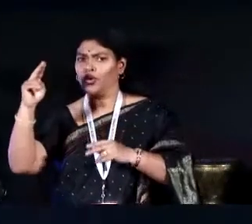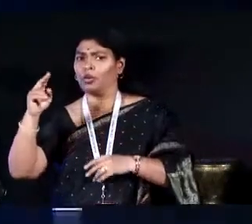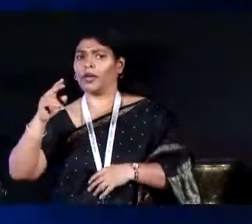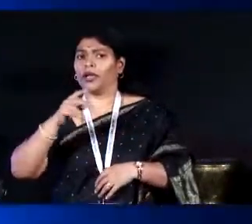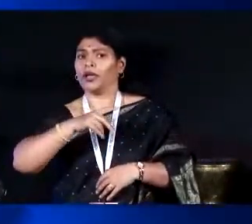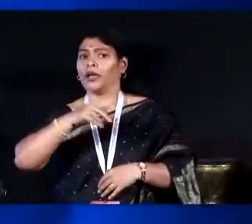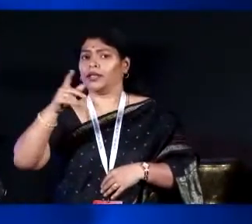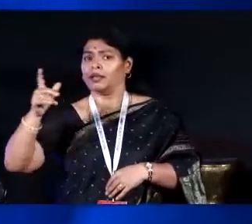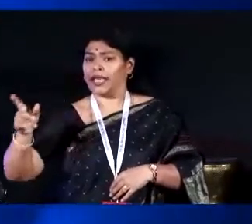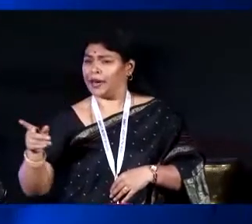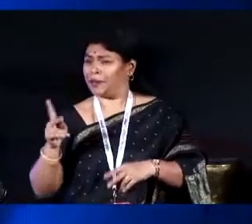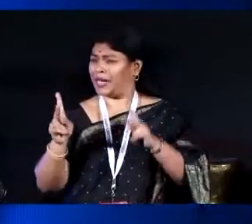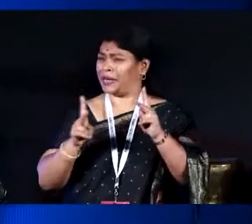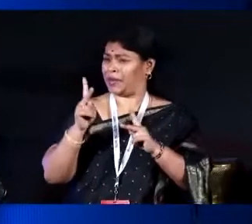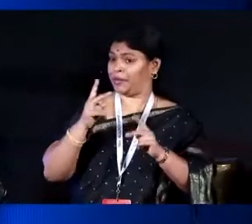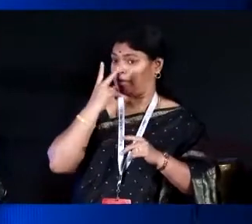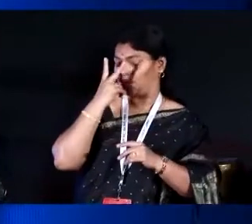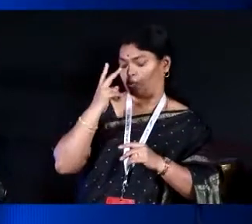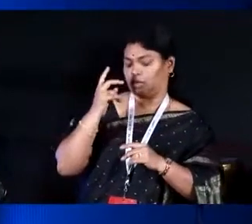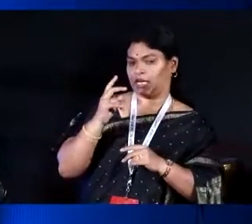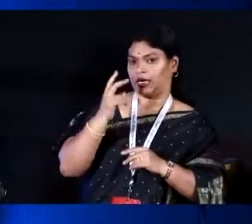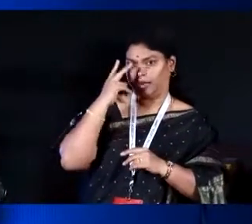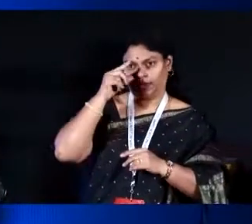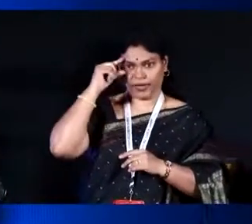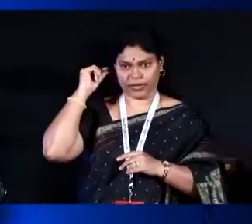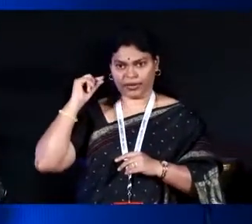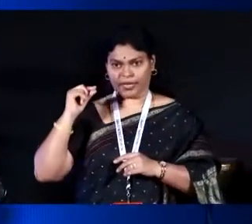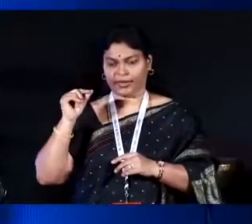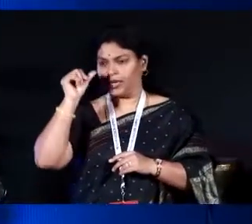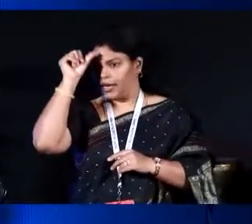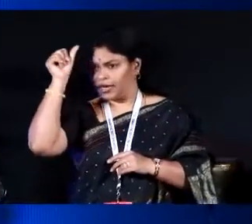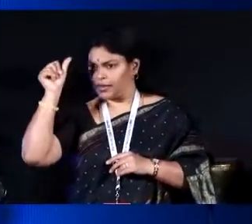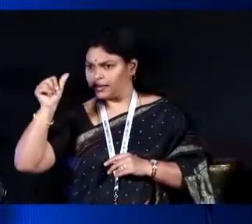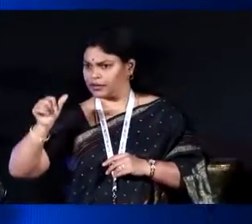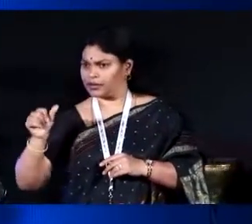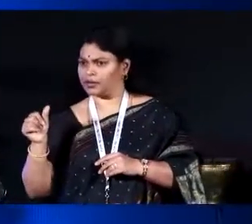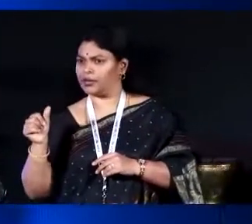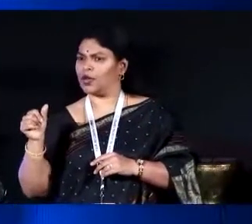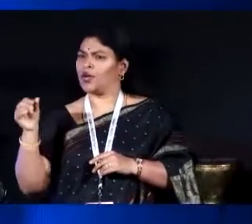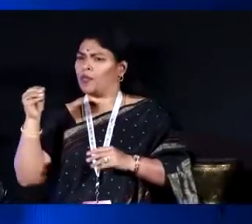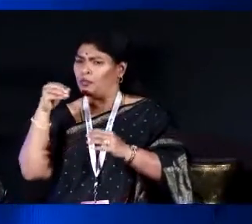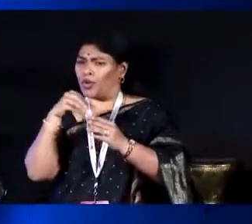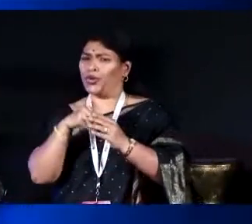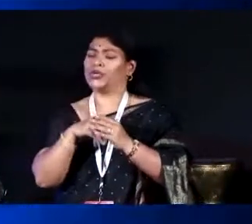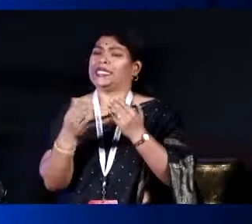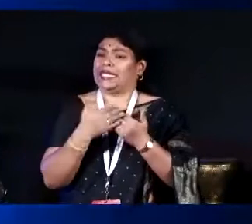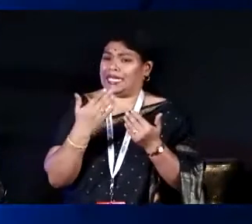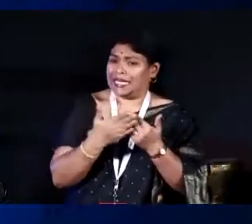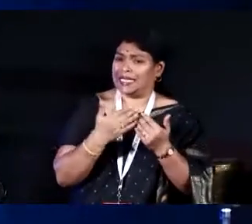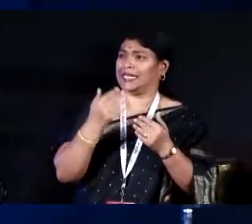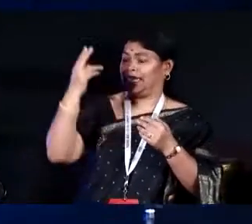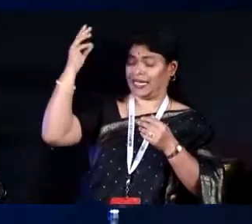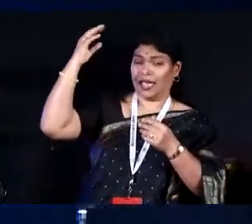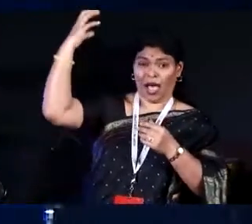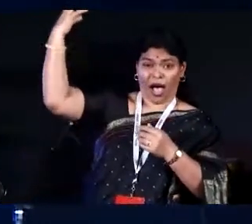driver wearing glasses. And if you see the Indian trucks, most vulnerable in terms of temperature, heat,